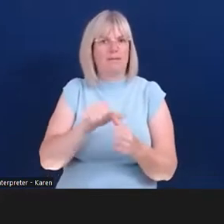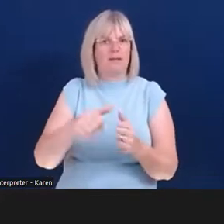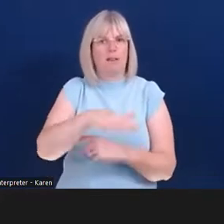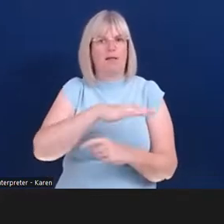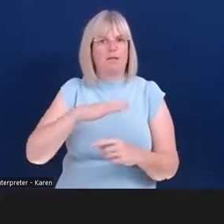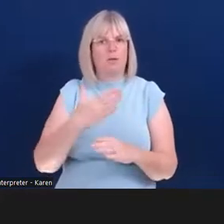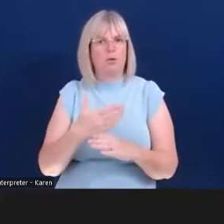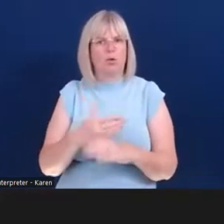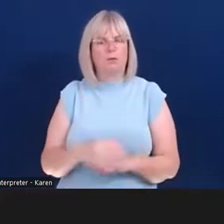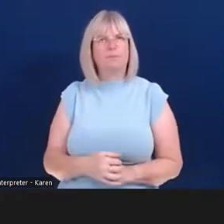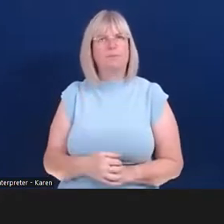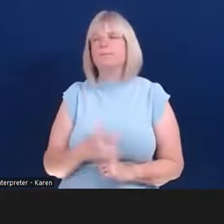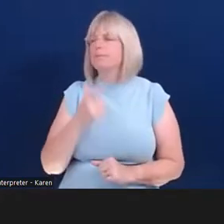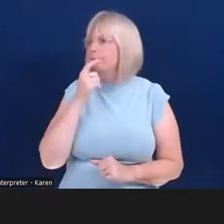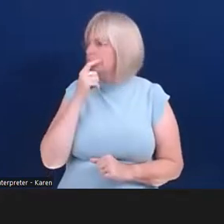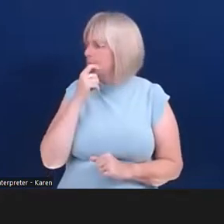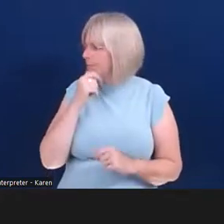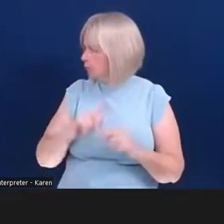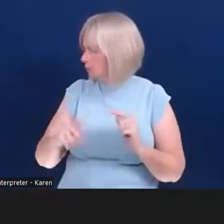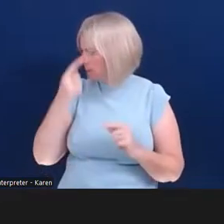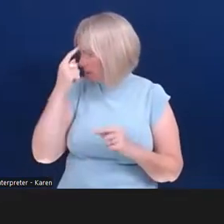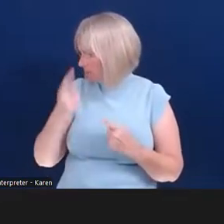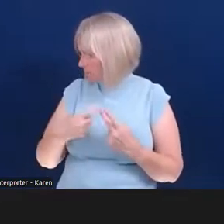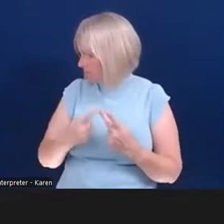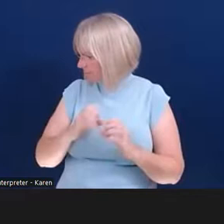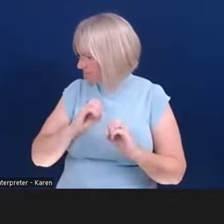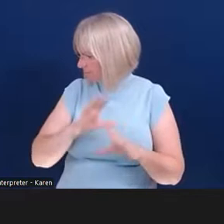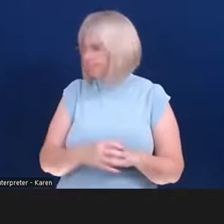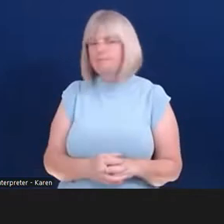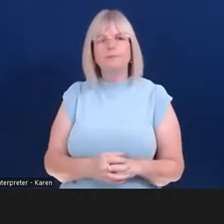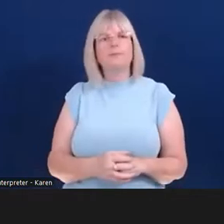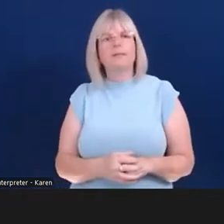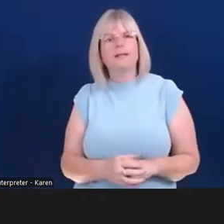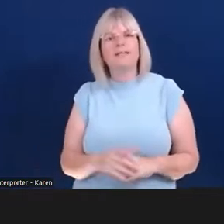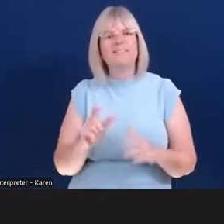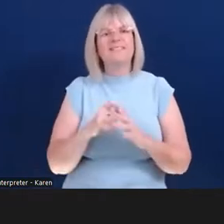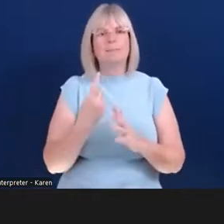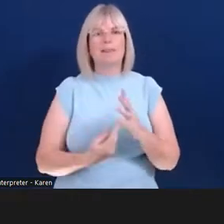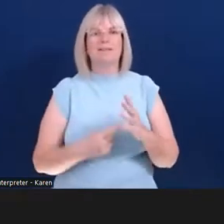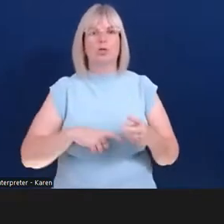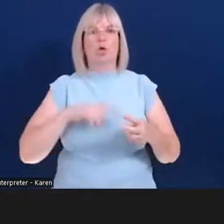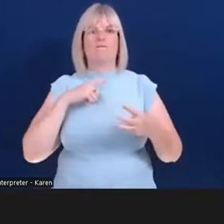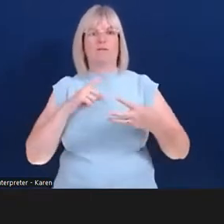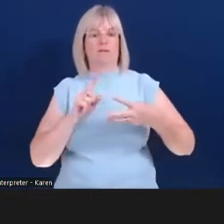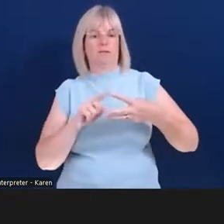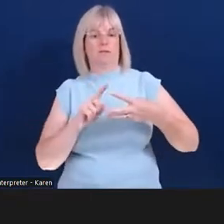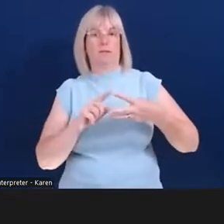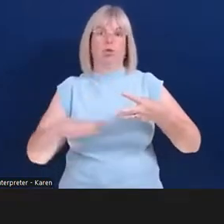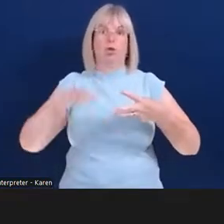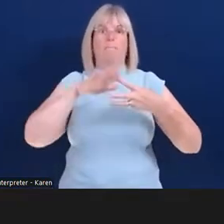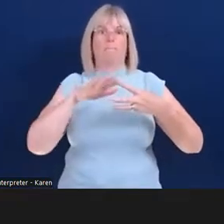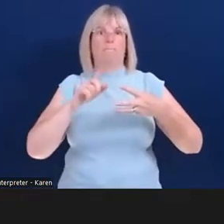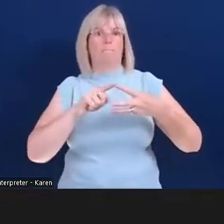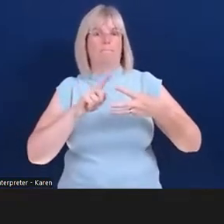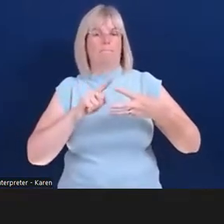I'm trying to think what else next to say. Disability Confident Leader is the third tier of the Disability Confident